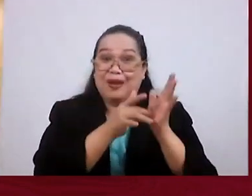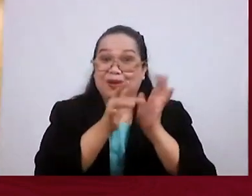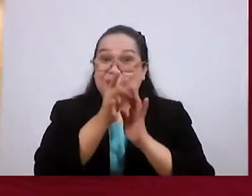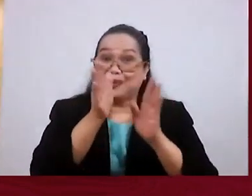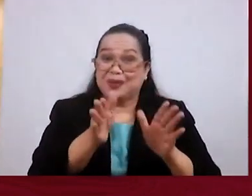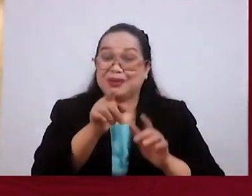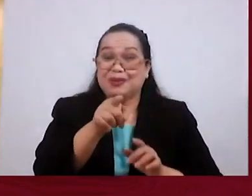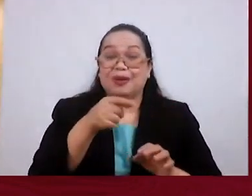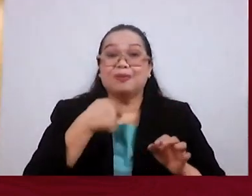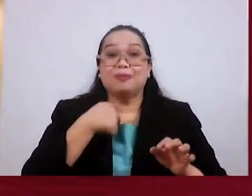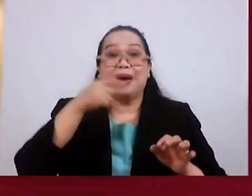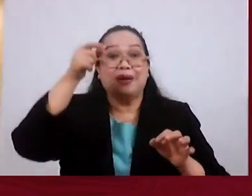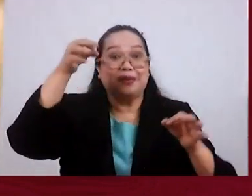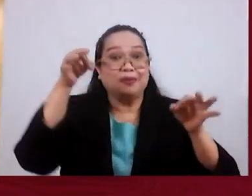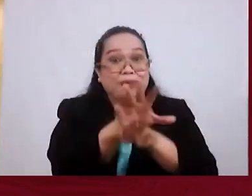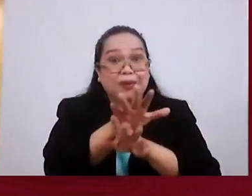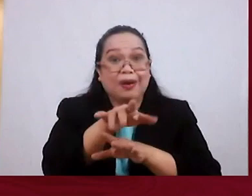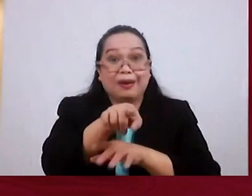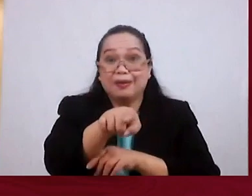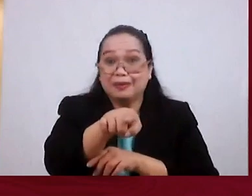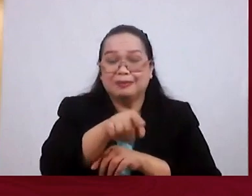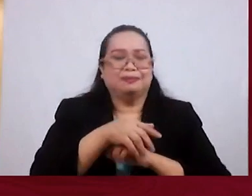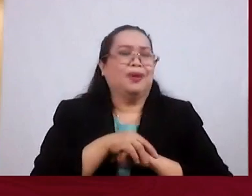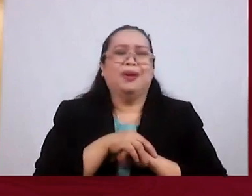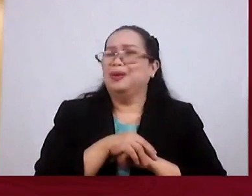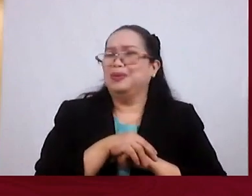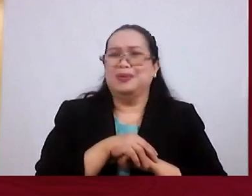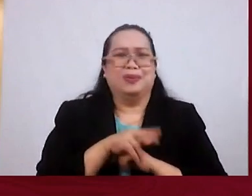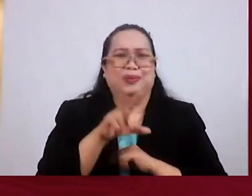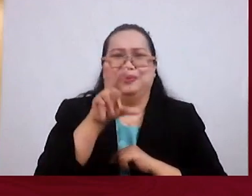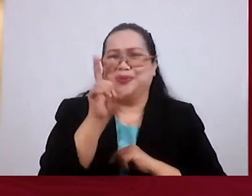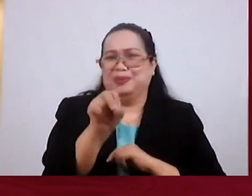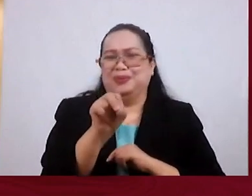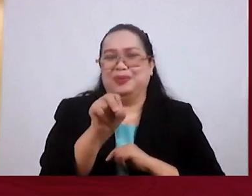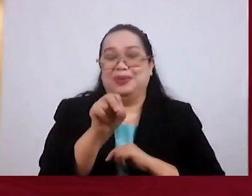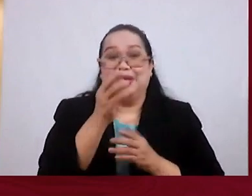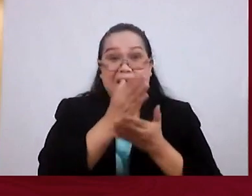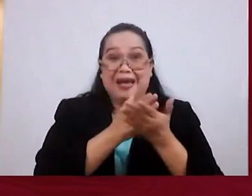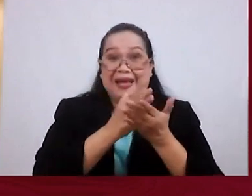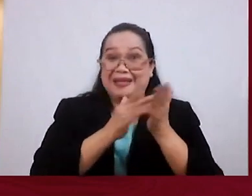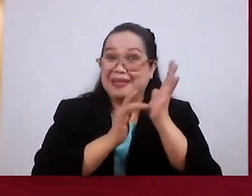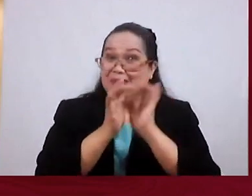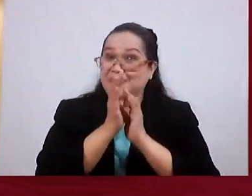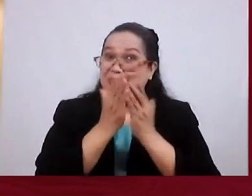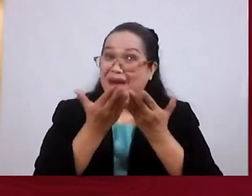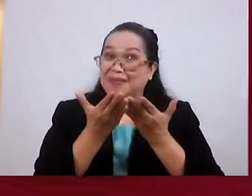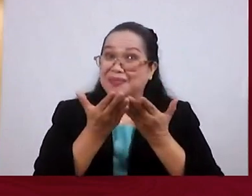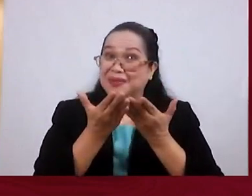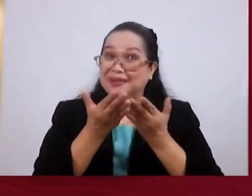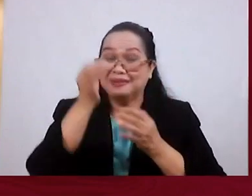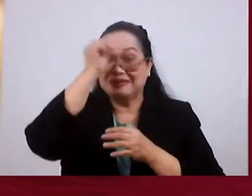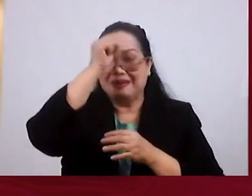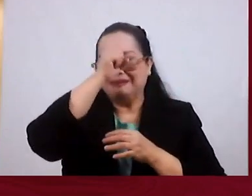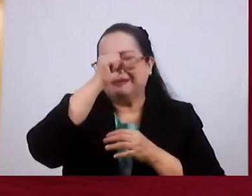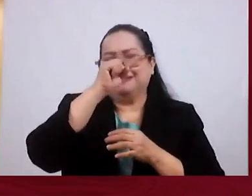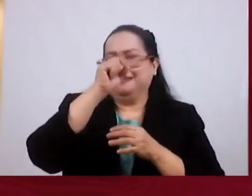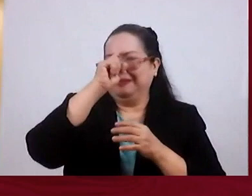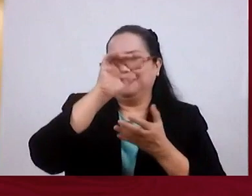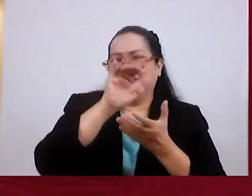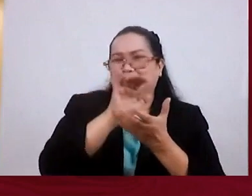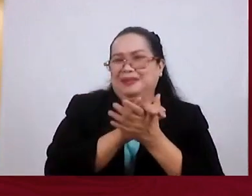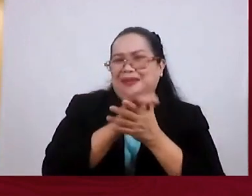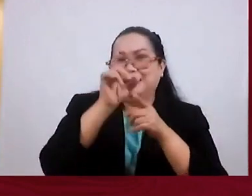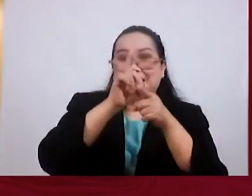Vengeance is mine You see There are some Bible scholars Who opine This is actually Just the